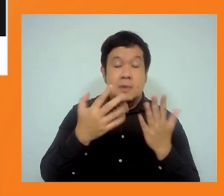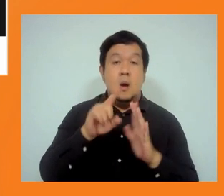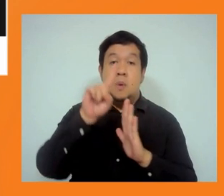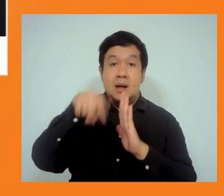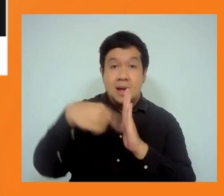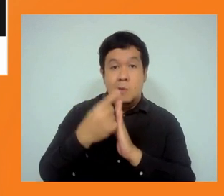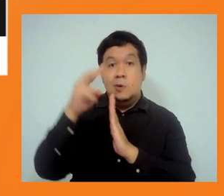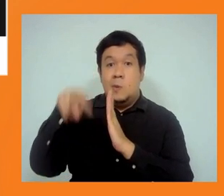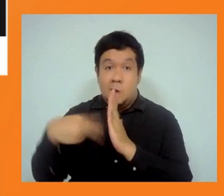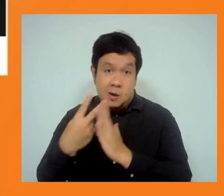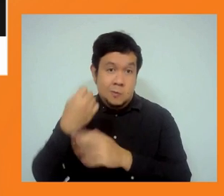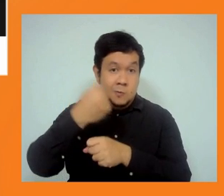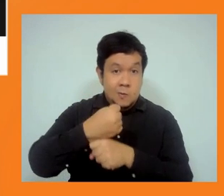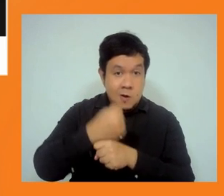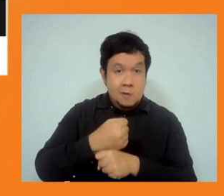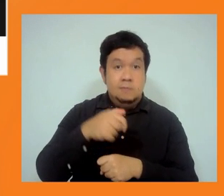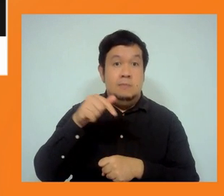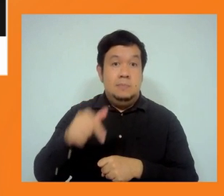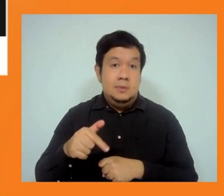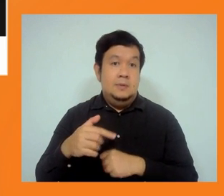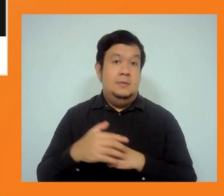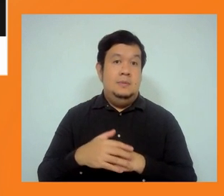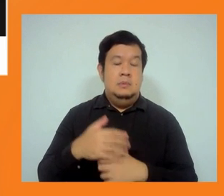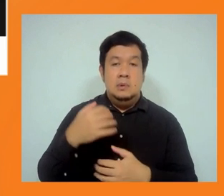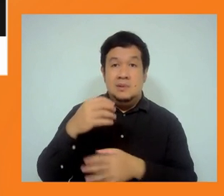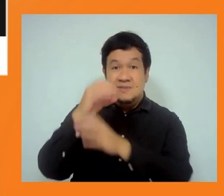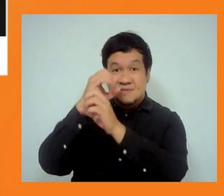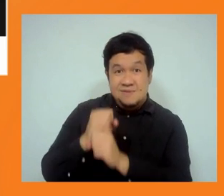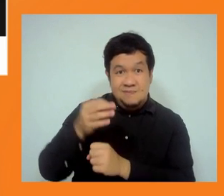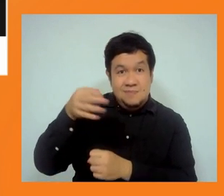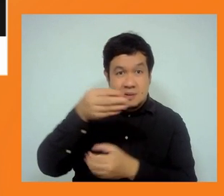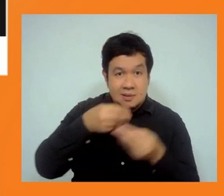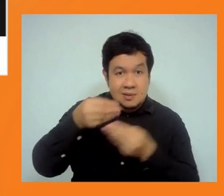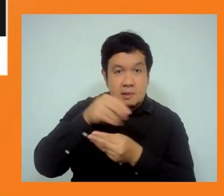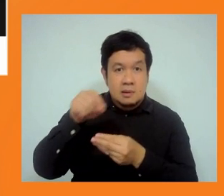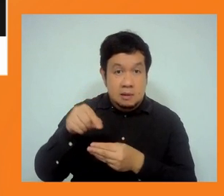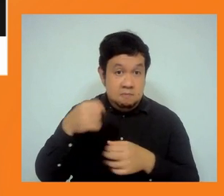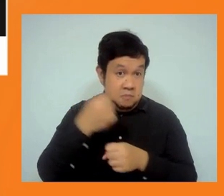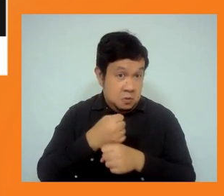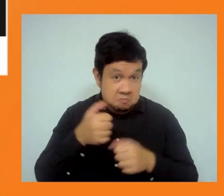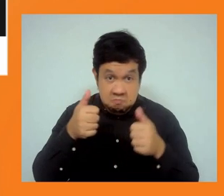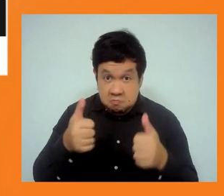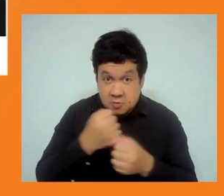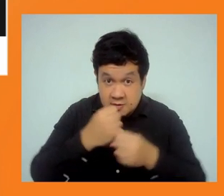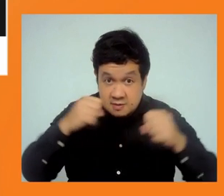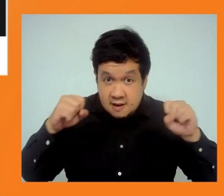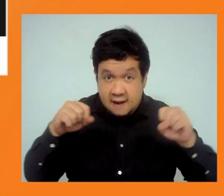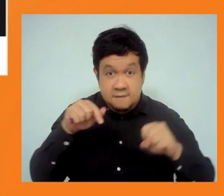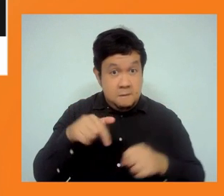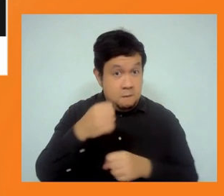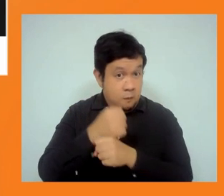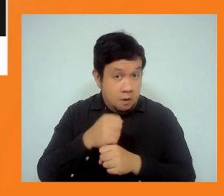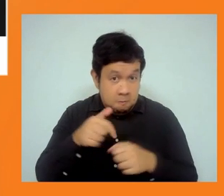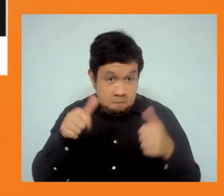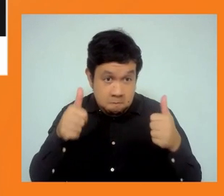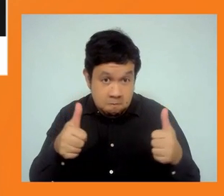occupational safety and health, provisions guaranteeing the rights of workers to err and seek redress